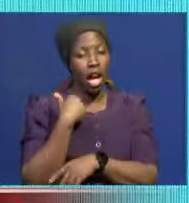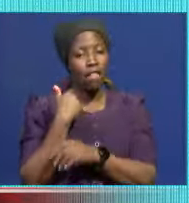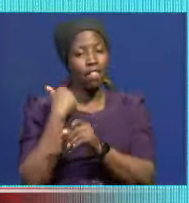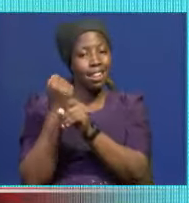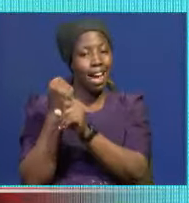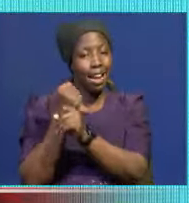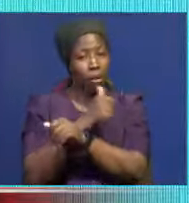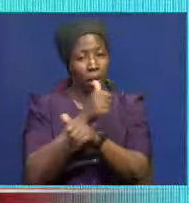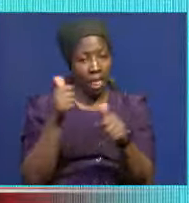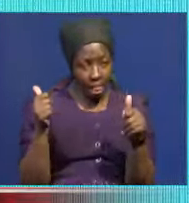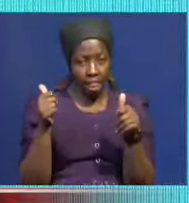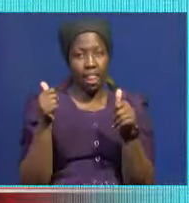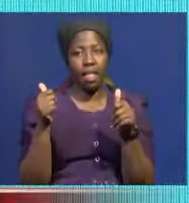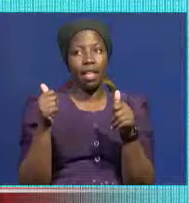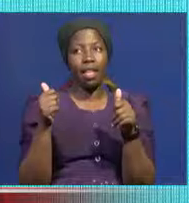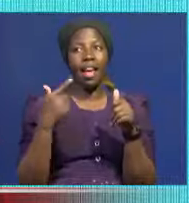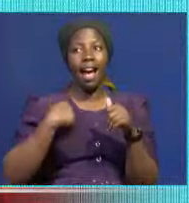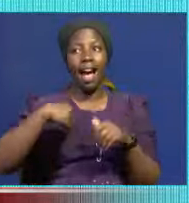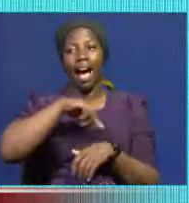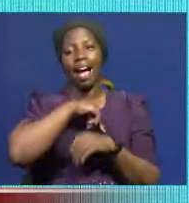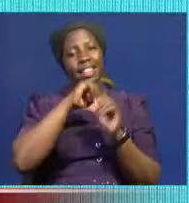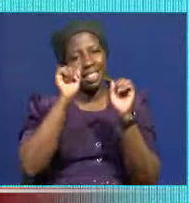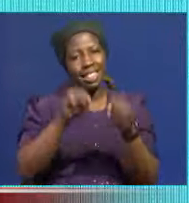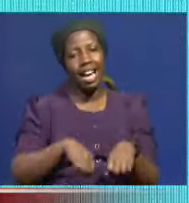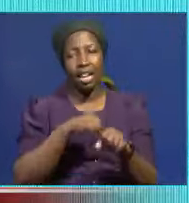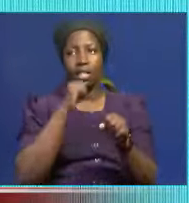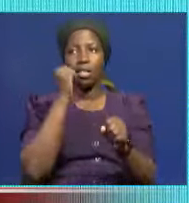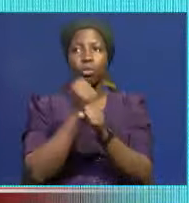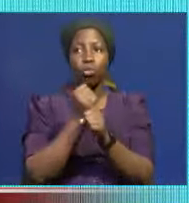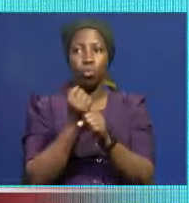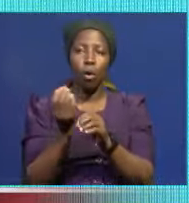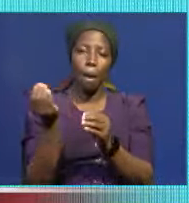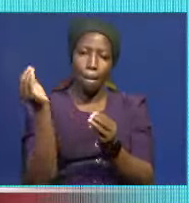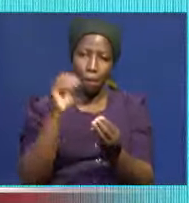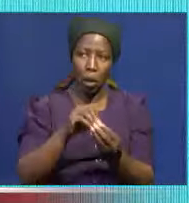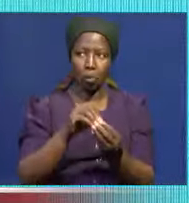we can do a lot more.